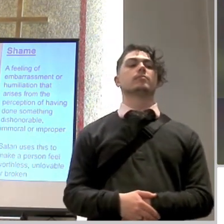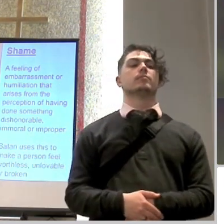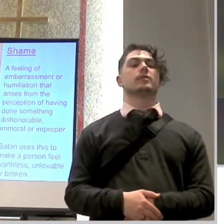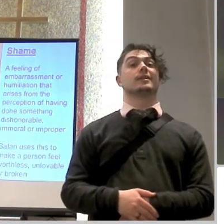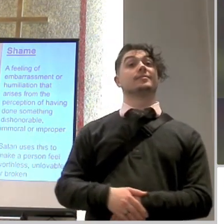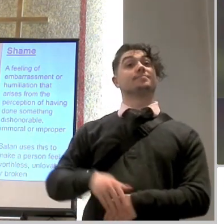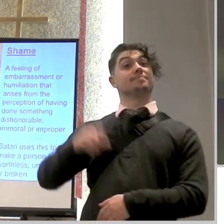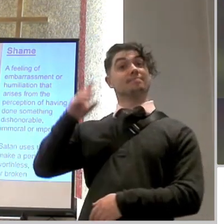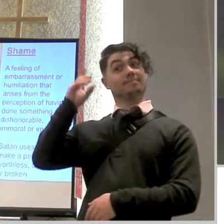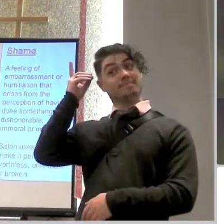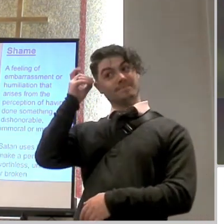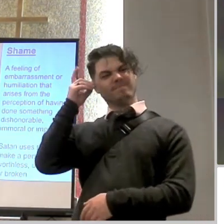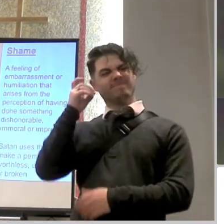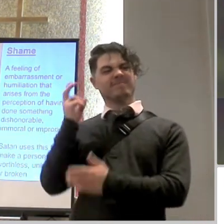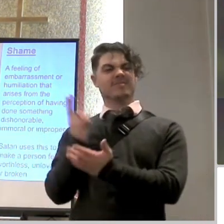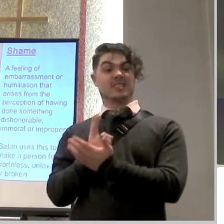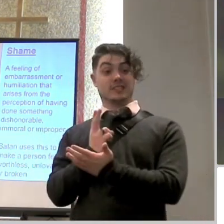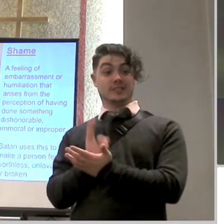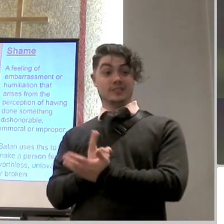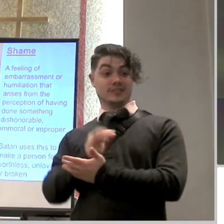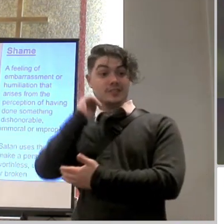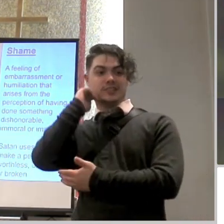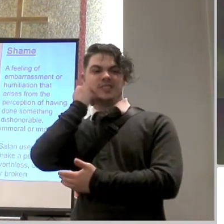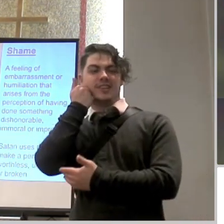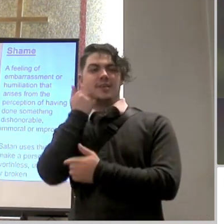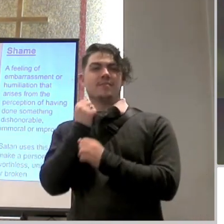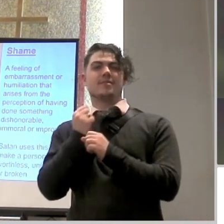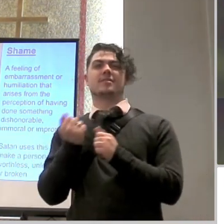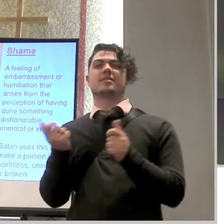satan uses this to make a person feel worthless